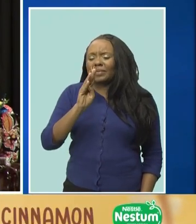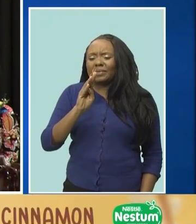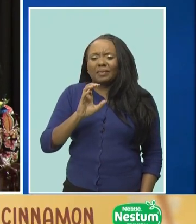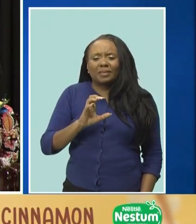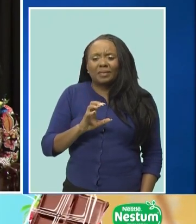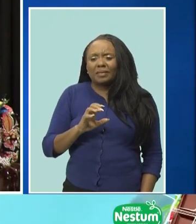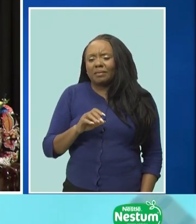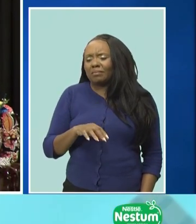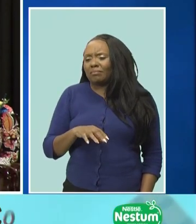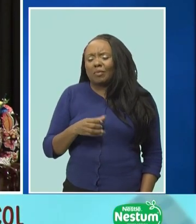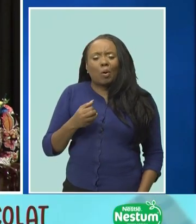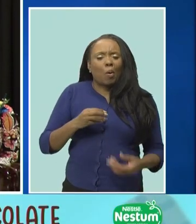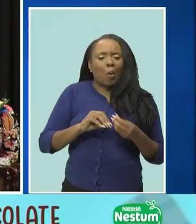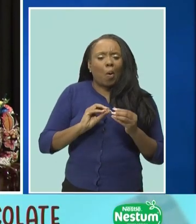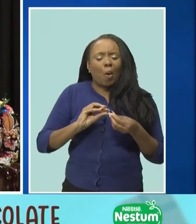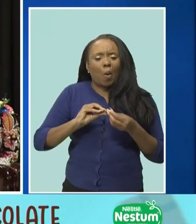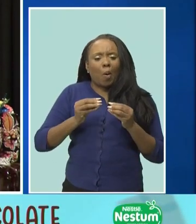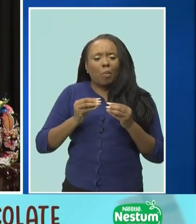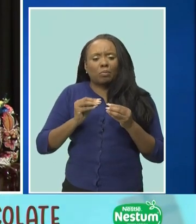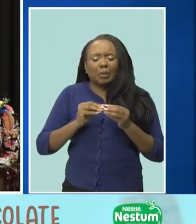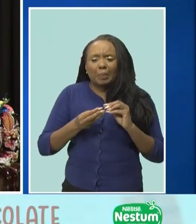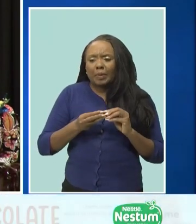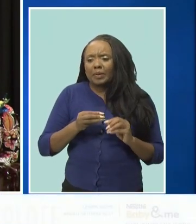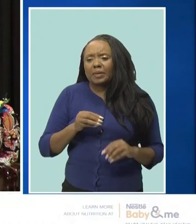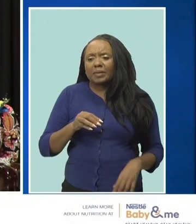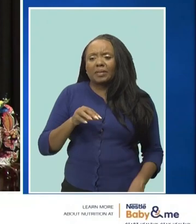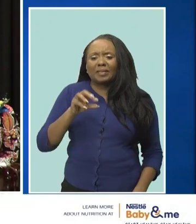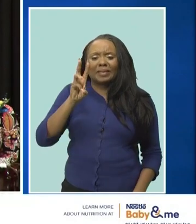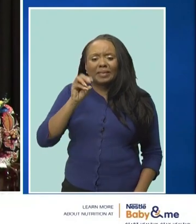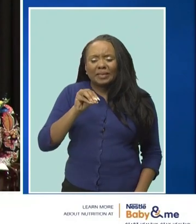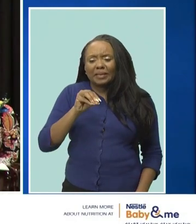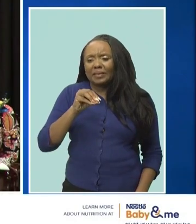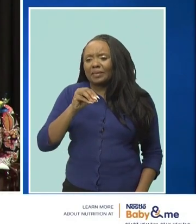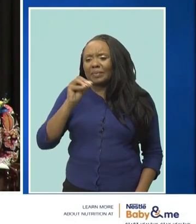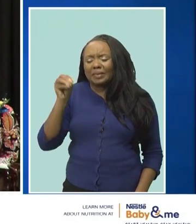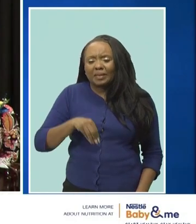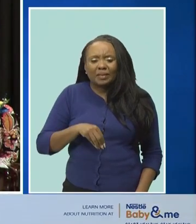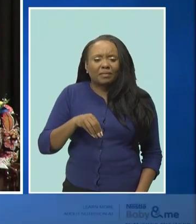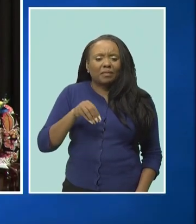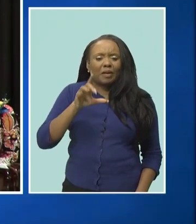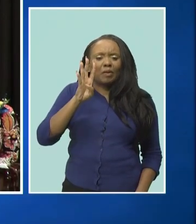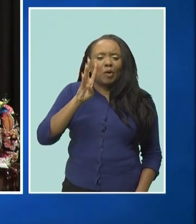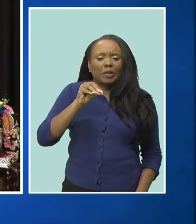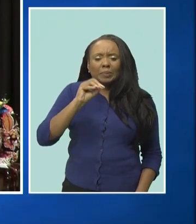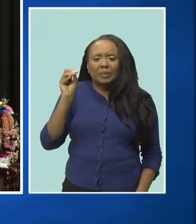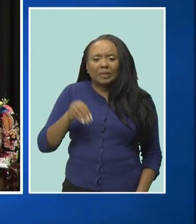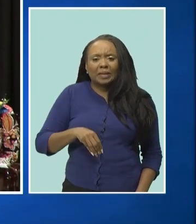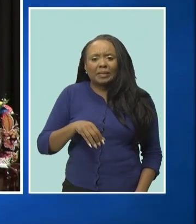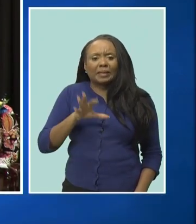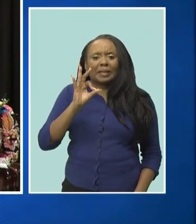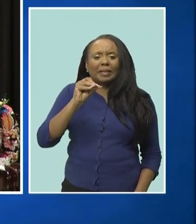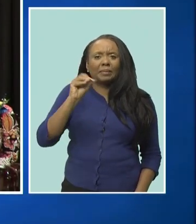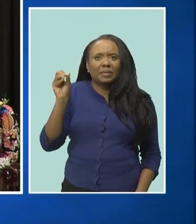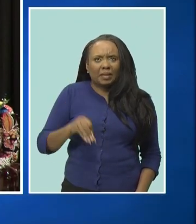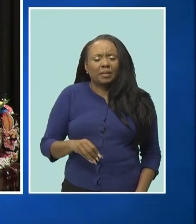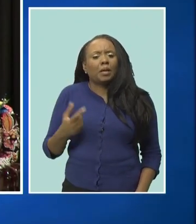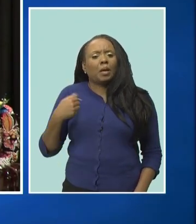on the report we believe that something like a portfolio